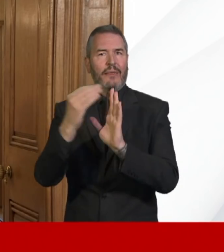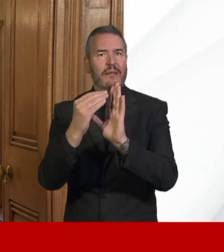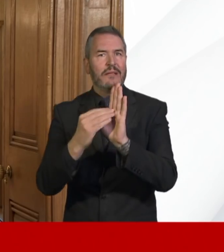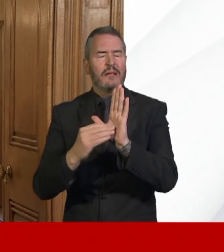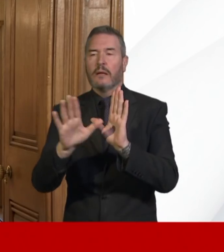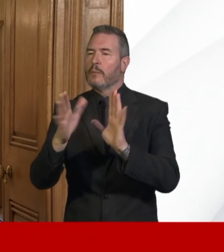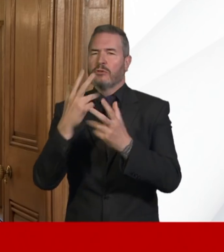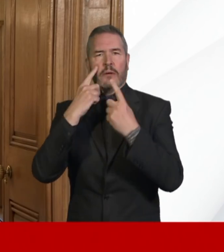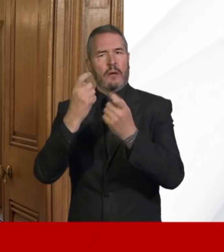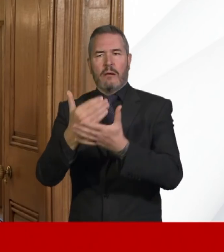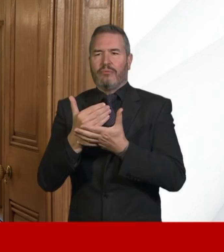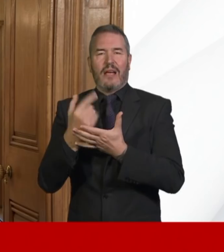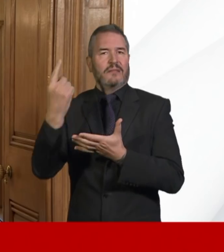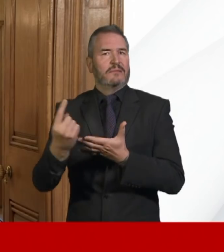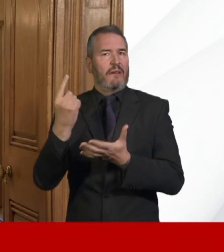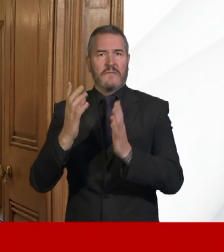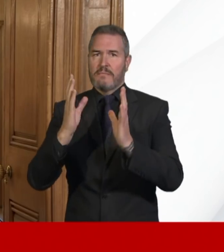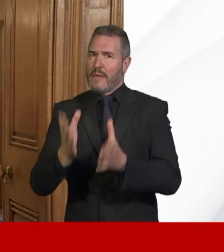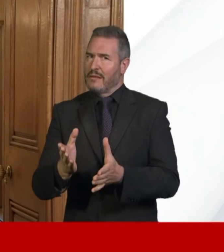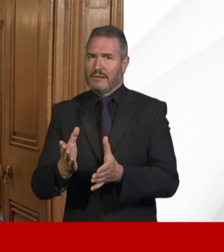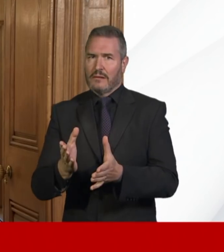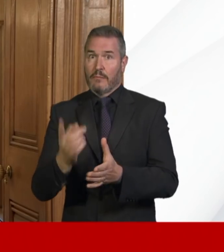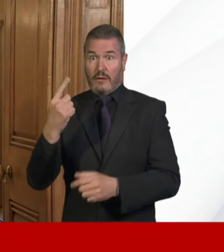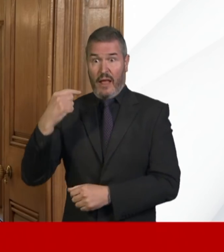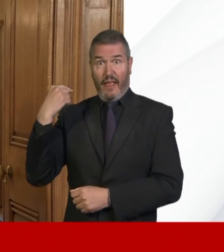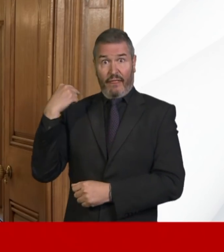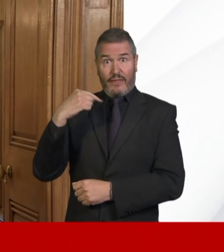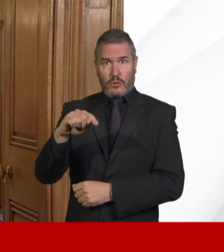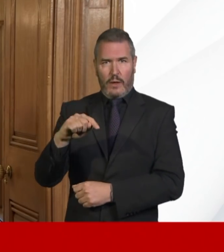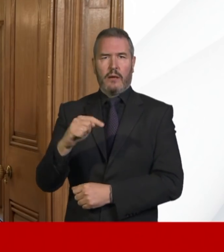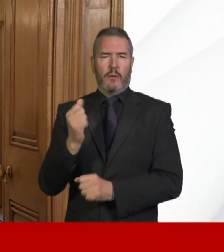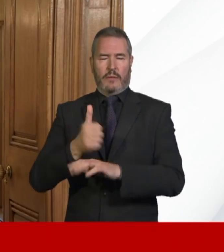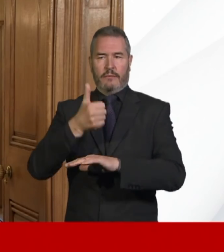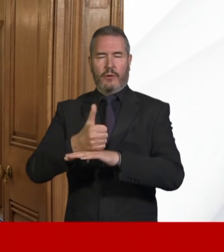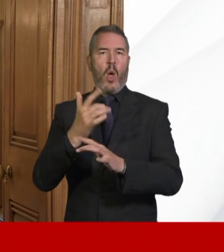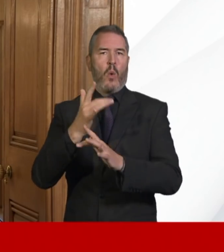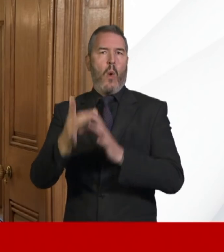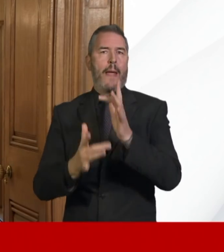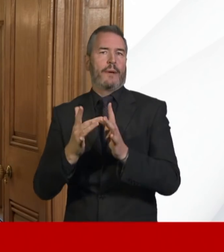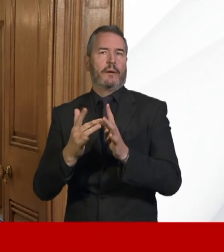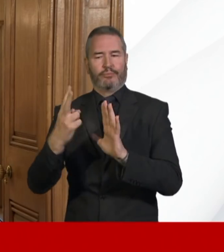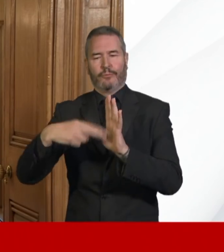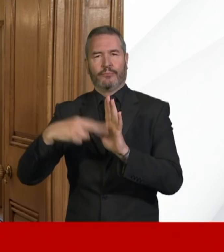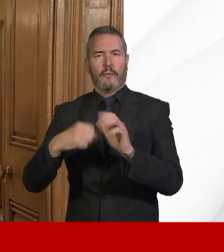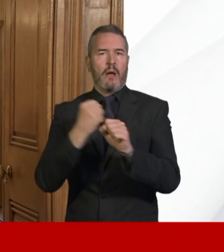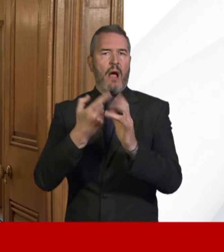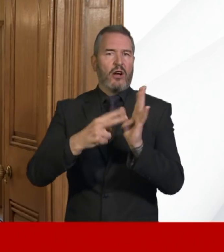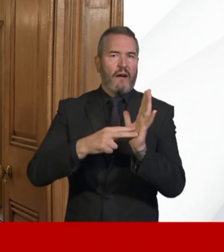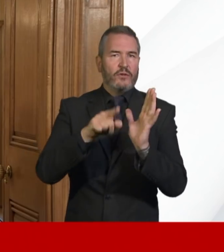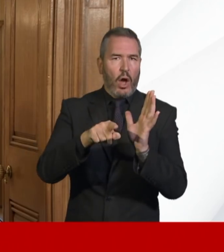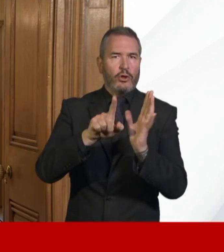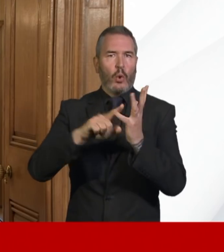to protect themselves. We've also established a dedicated web page on gov.uk,